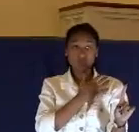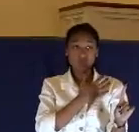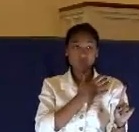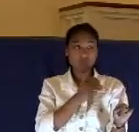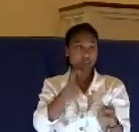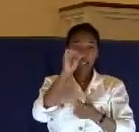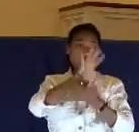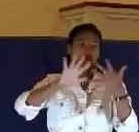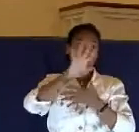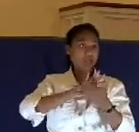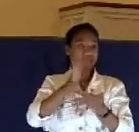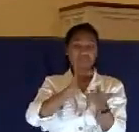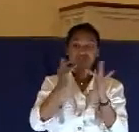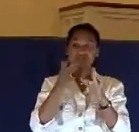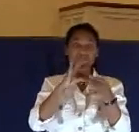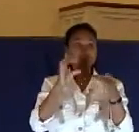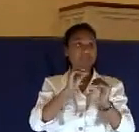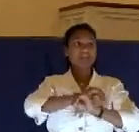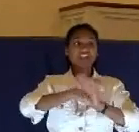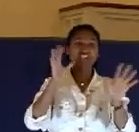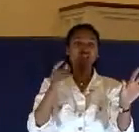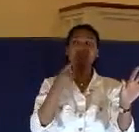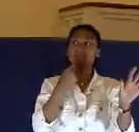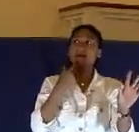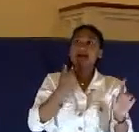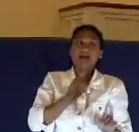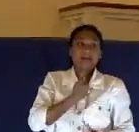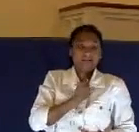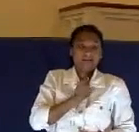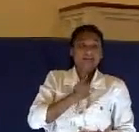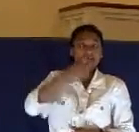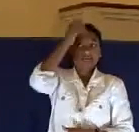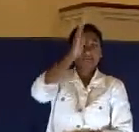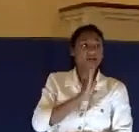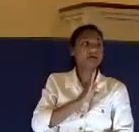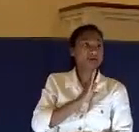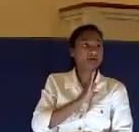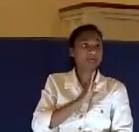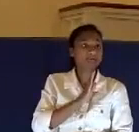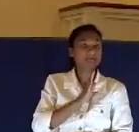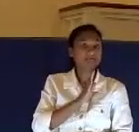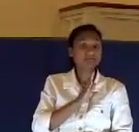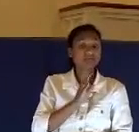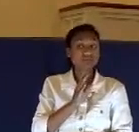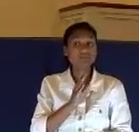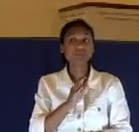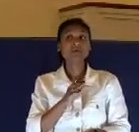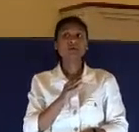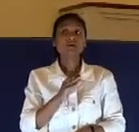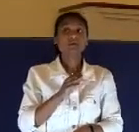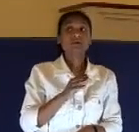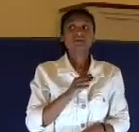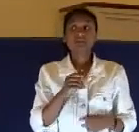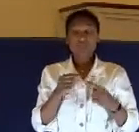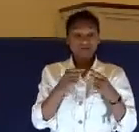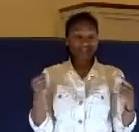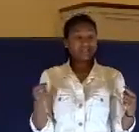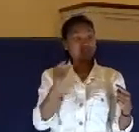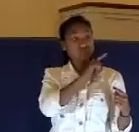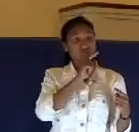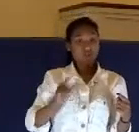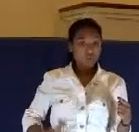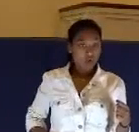after that, the claim that Jesus was making here. But even though it was against the law to use the prisoner's